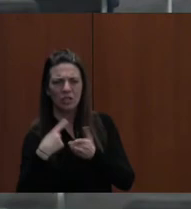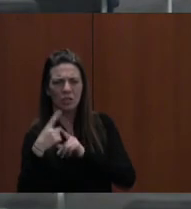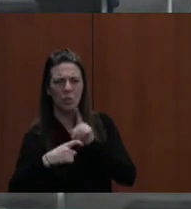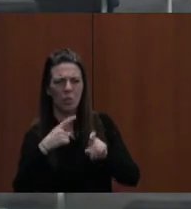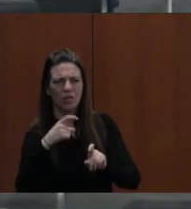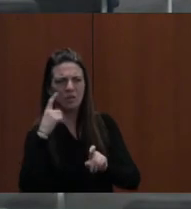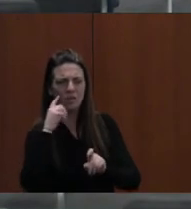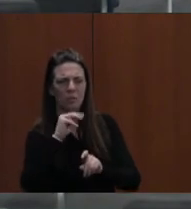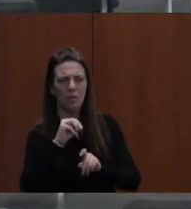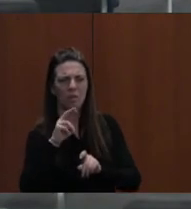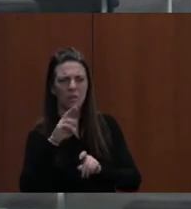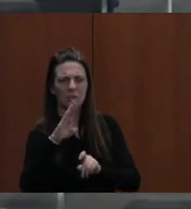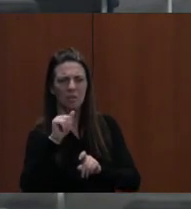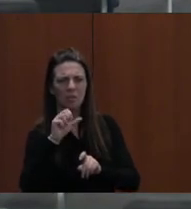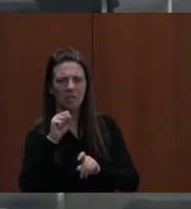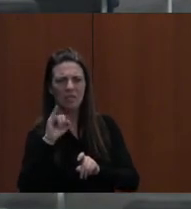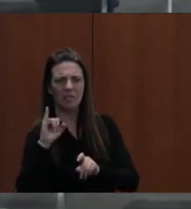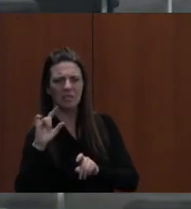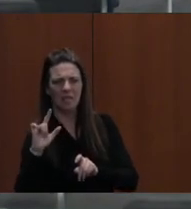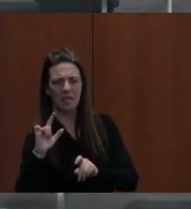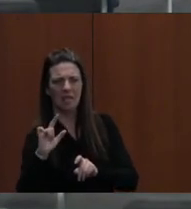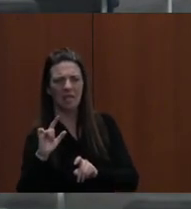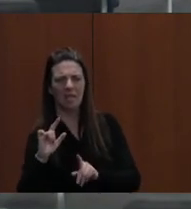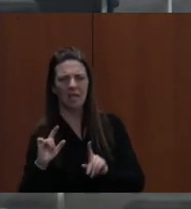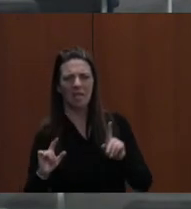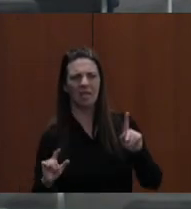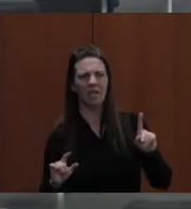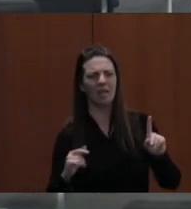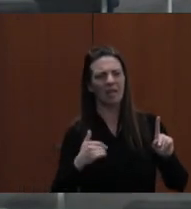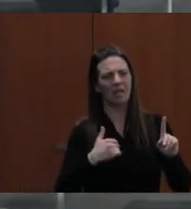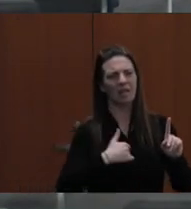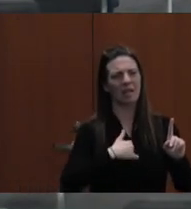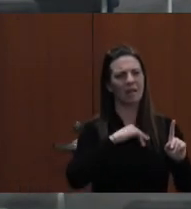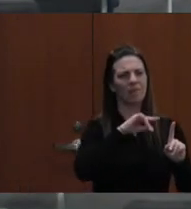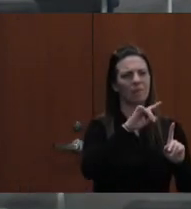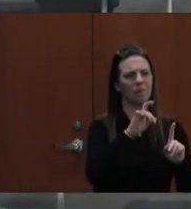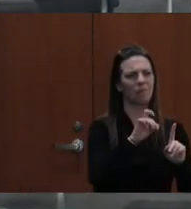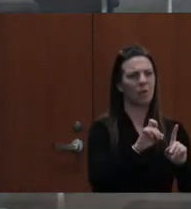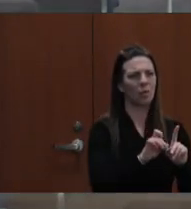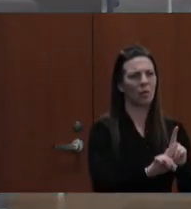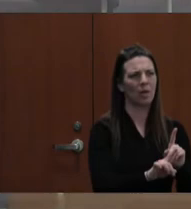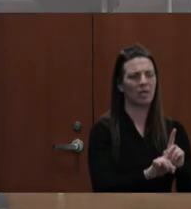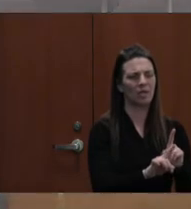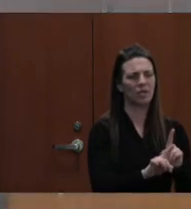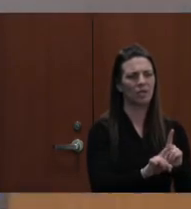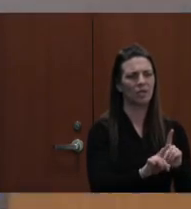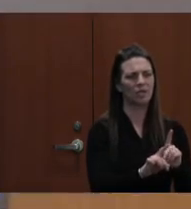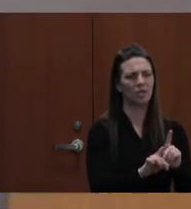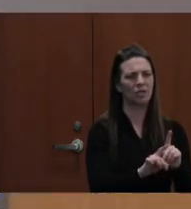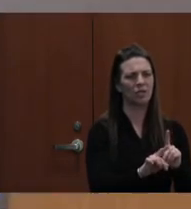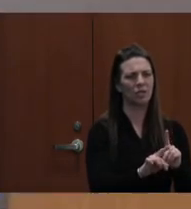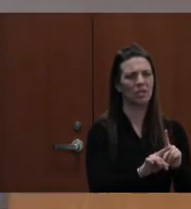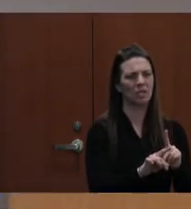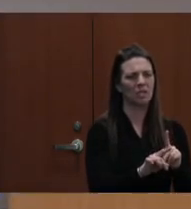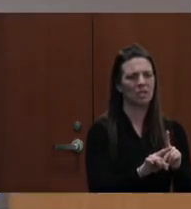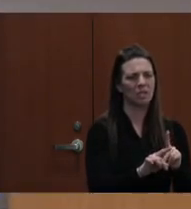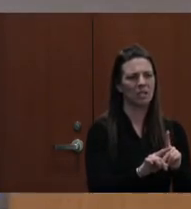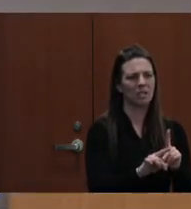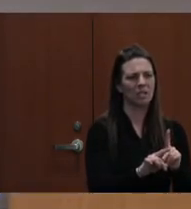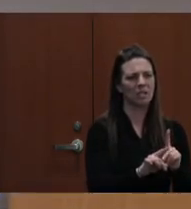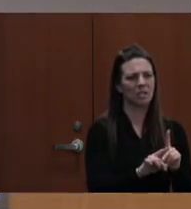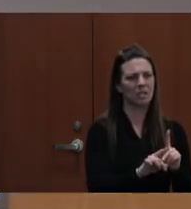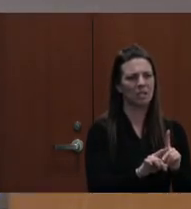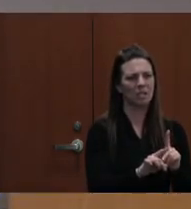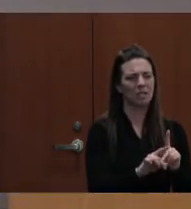Batoll? Yeah, the only question I have is looking at the